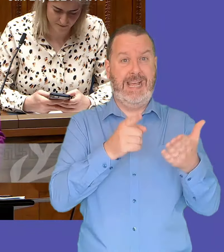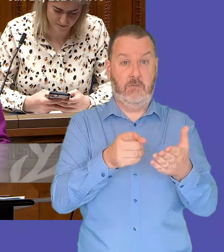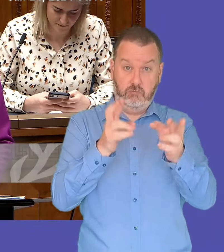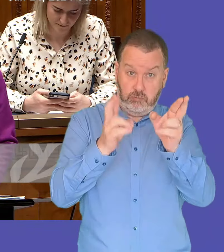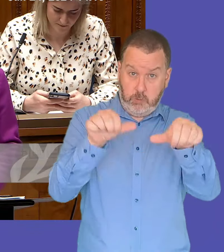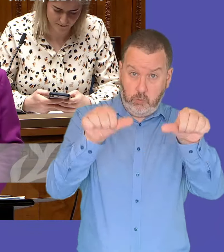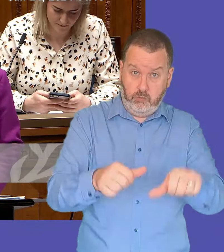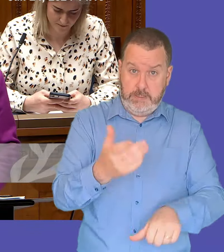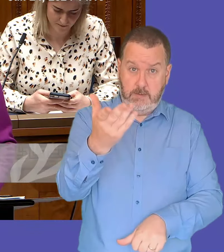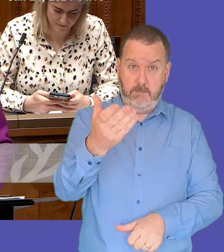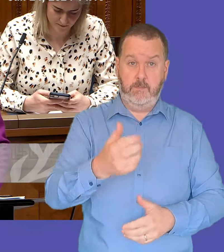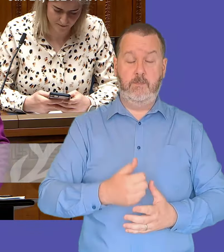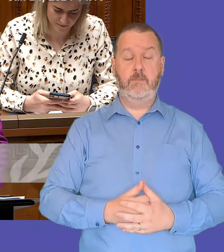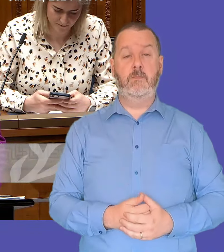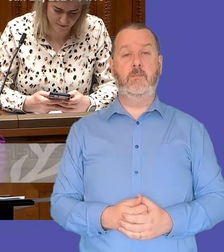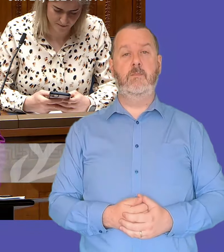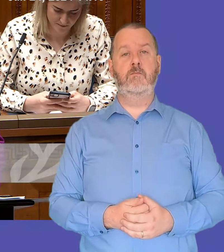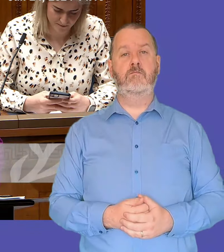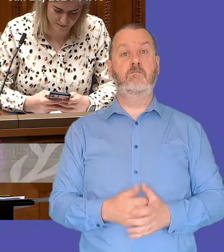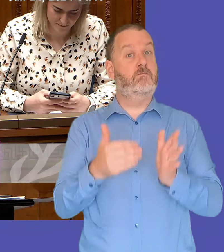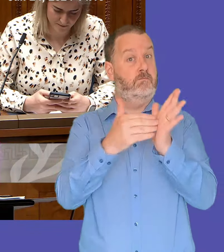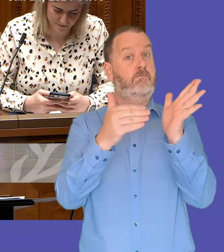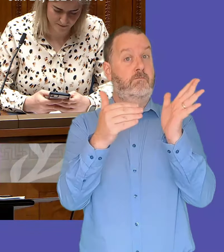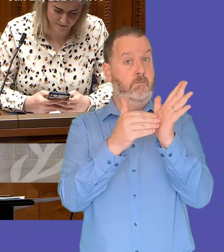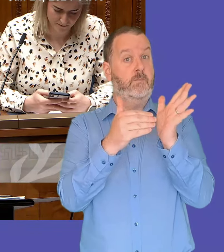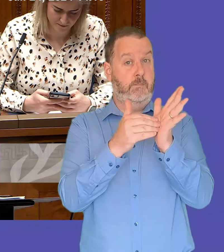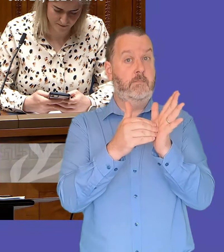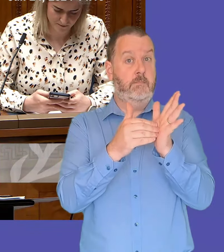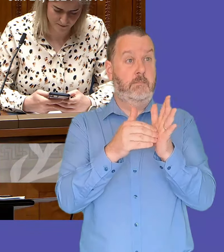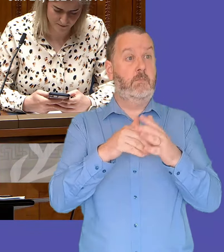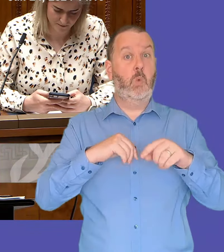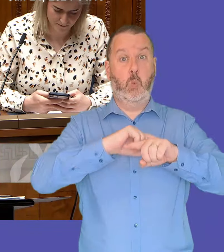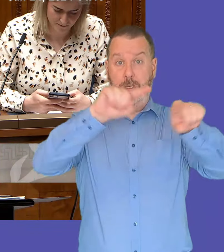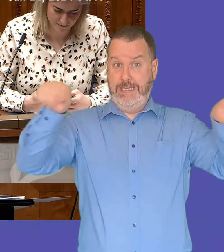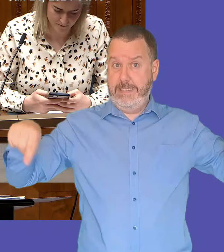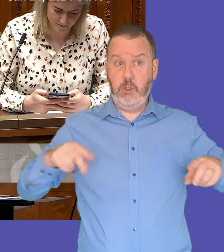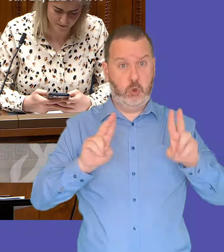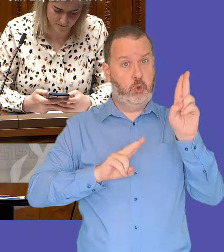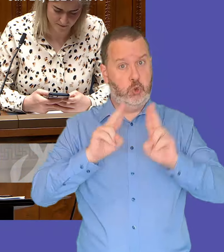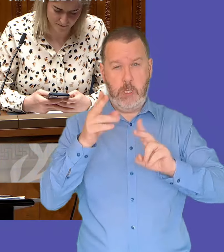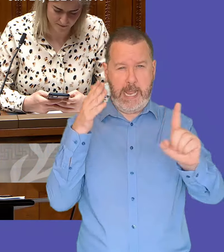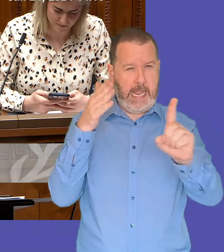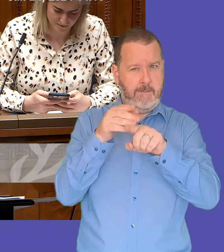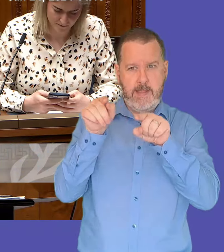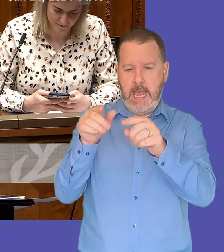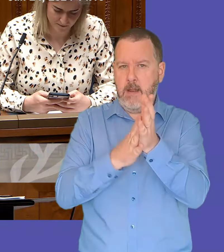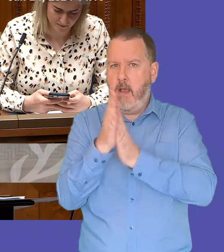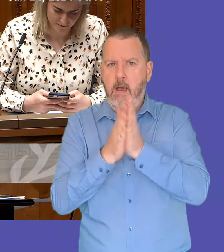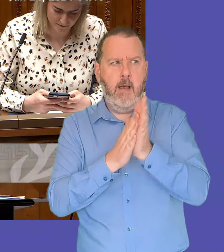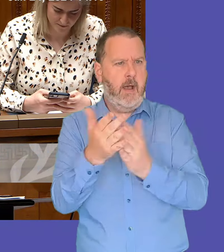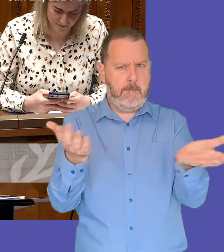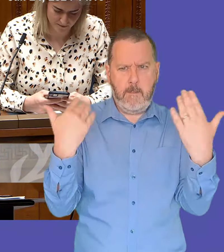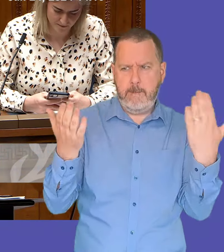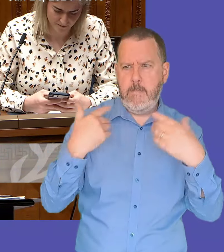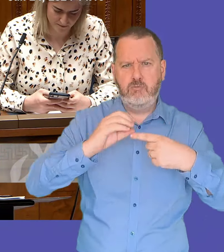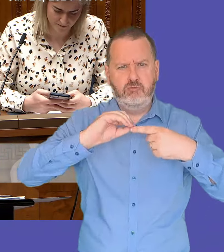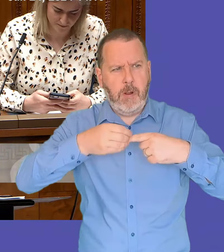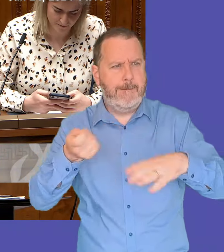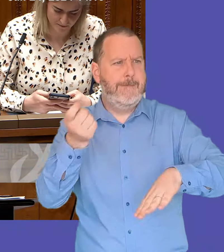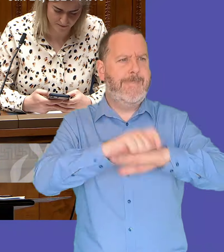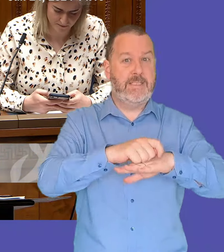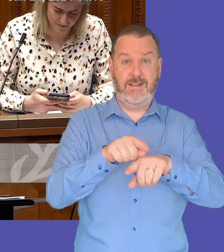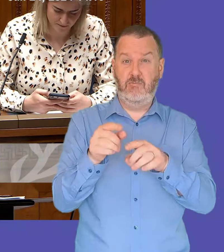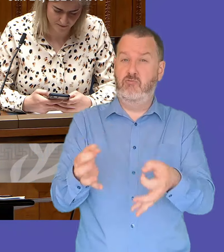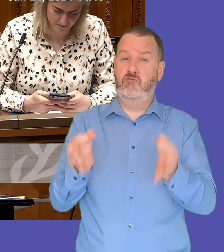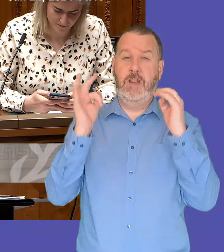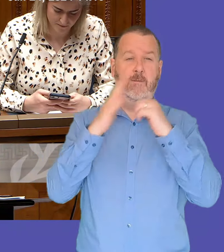absolutely i think um it's a prospect that we must all be ambitious about this is something that will lead to the betterment of our wider society